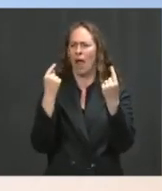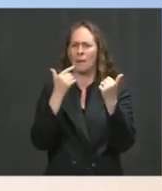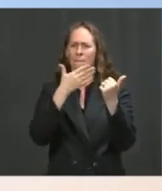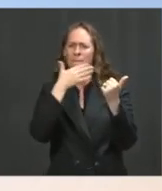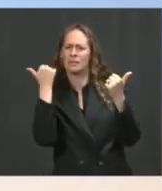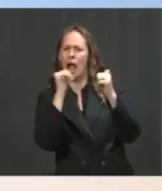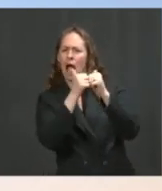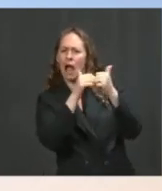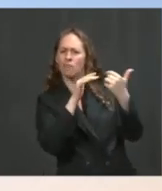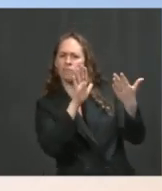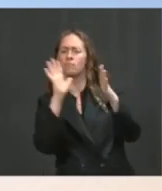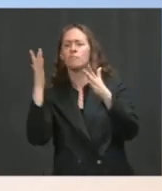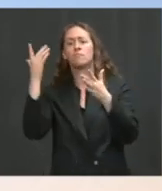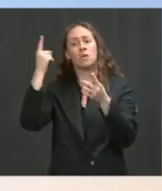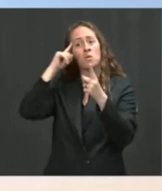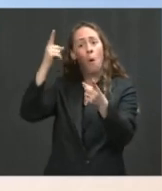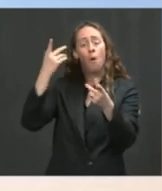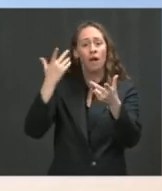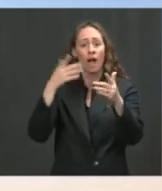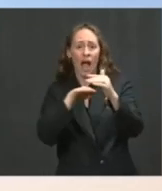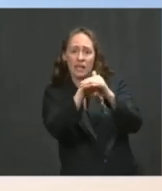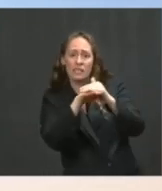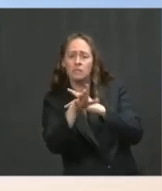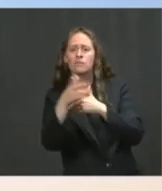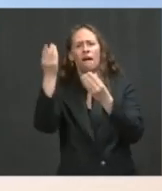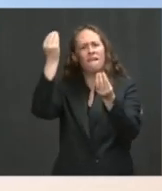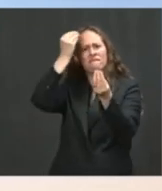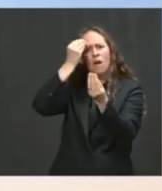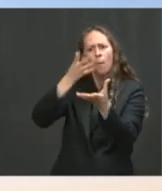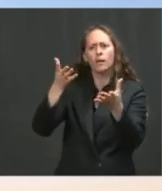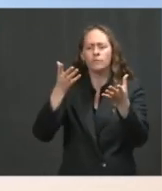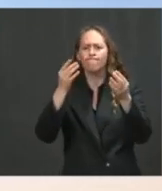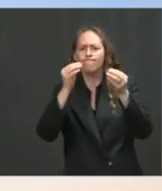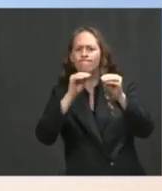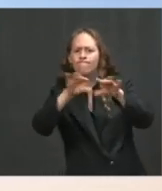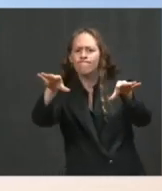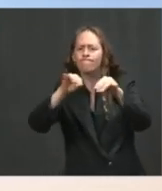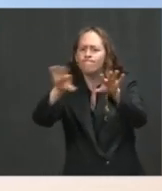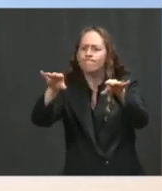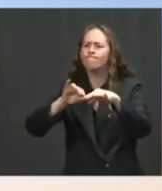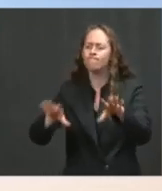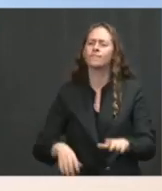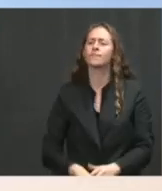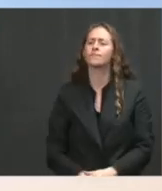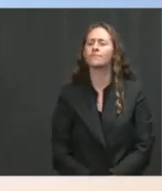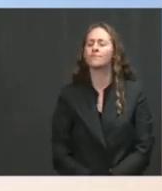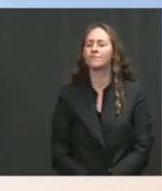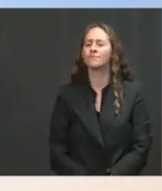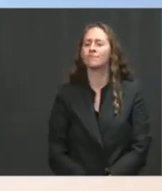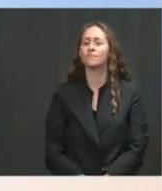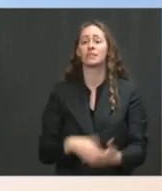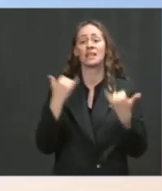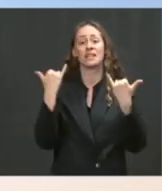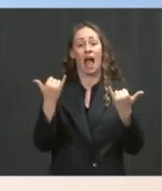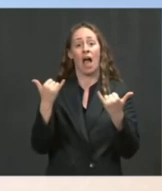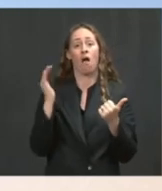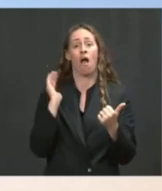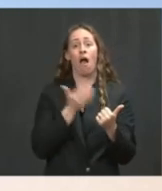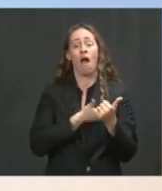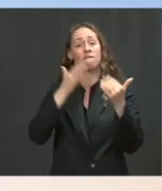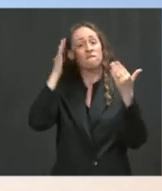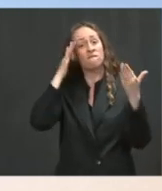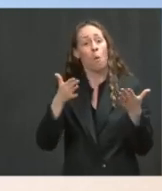information, and right now we're in a place where we have, we are focused on providing access, of course, to